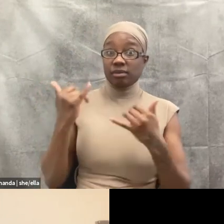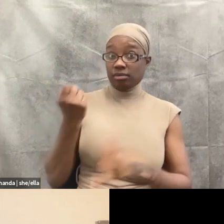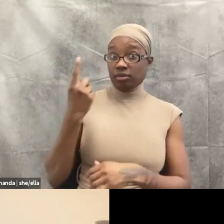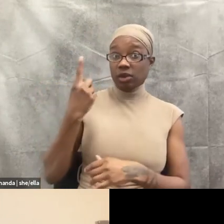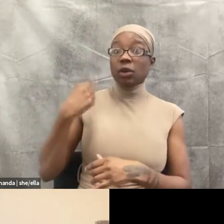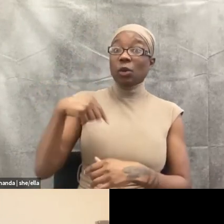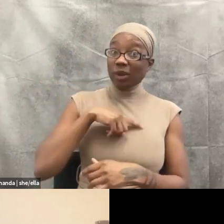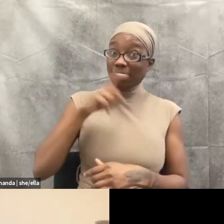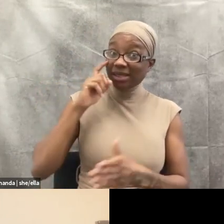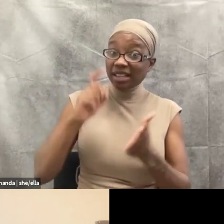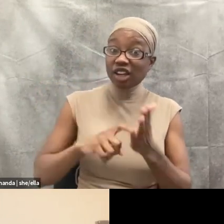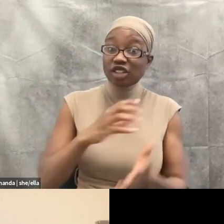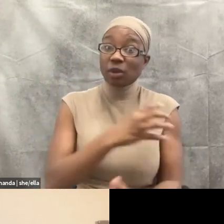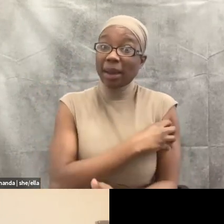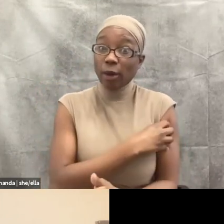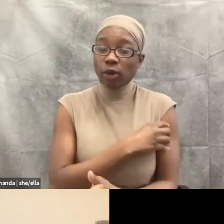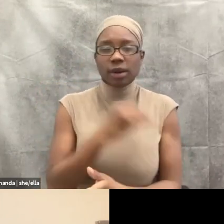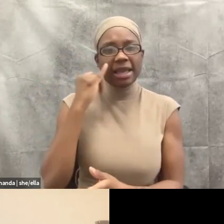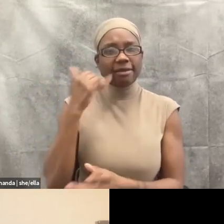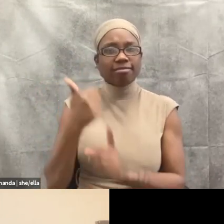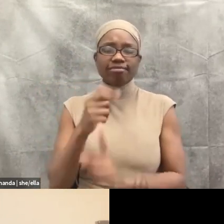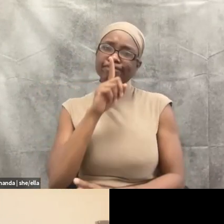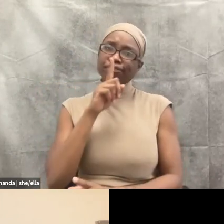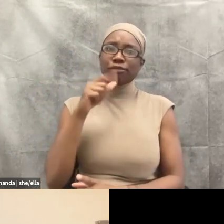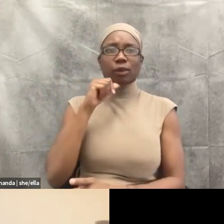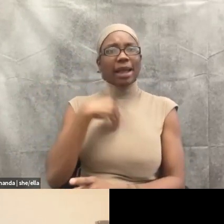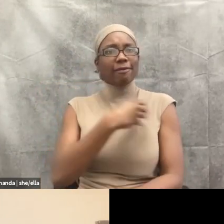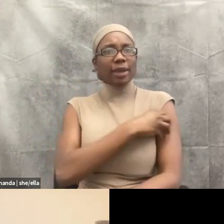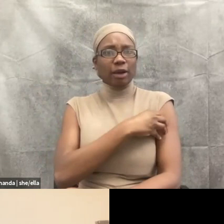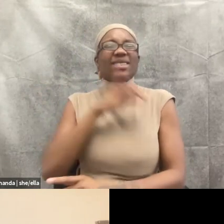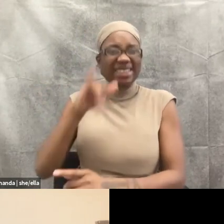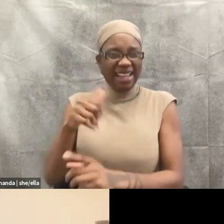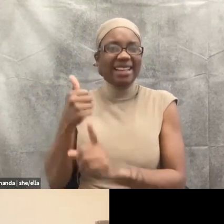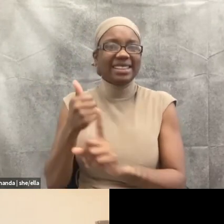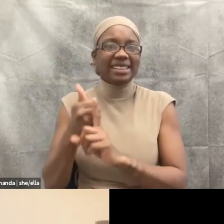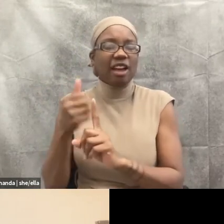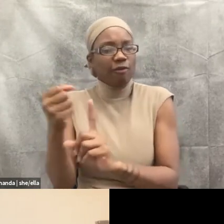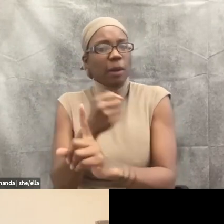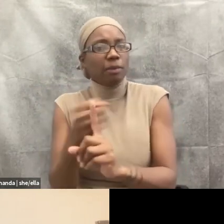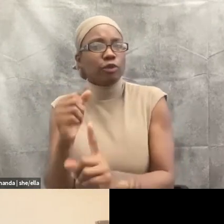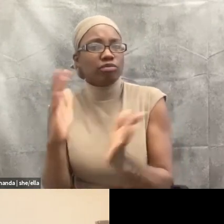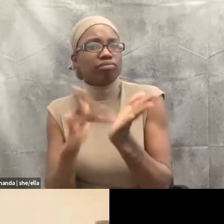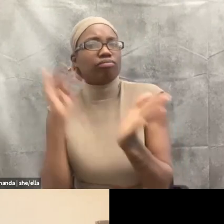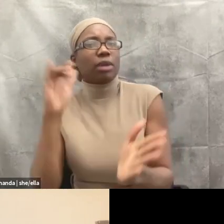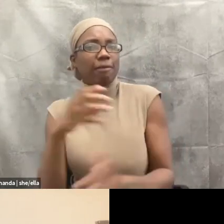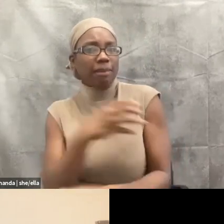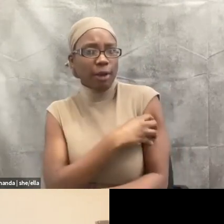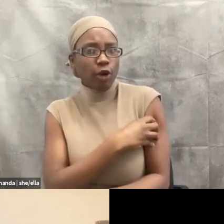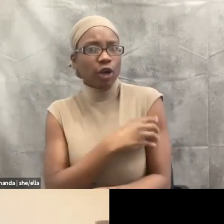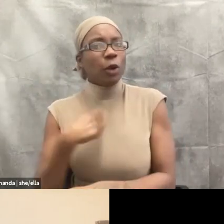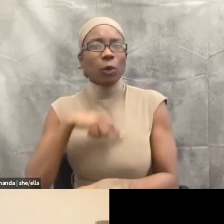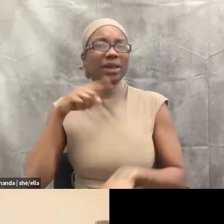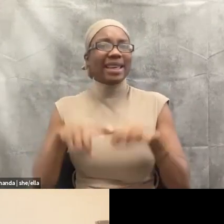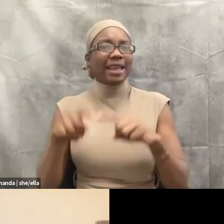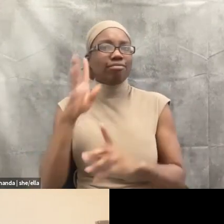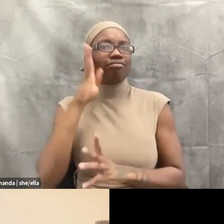that your, your client is a victim of is not true. Like, we are holding power as people with, um, practicing